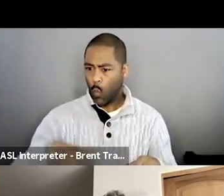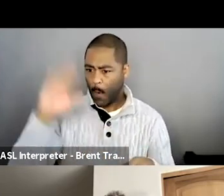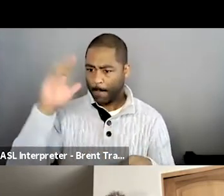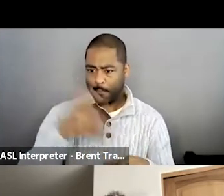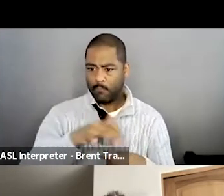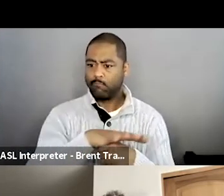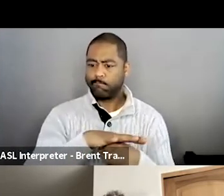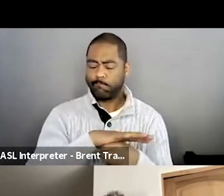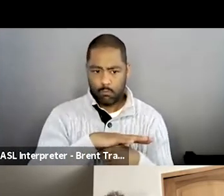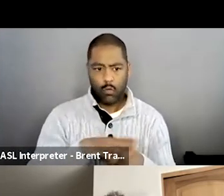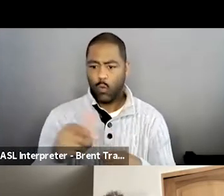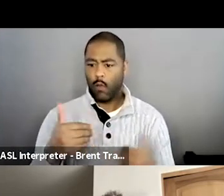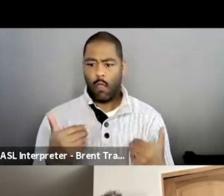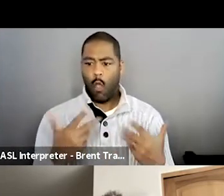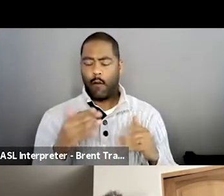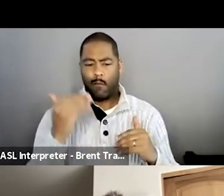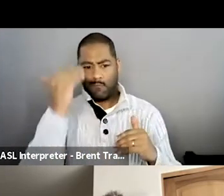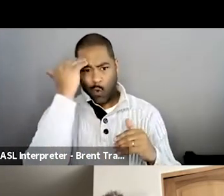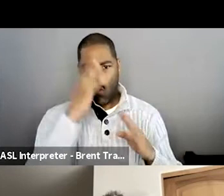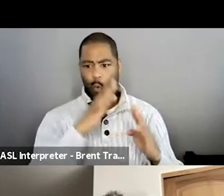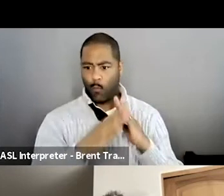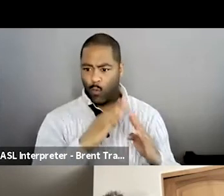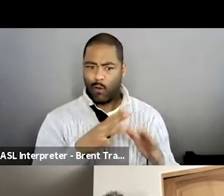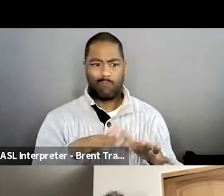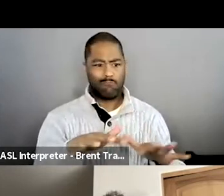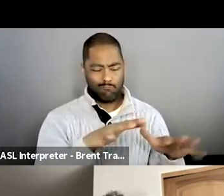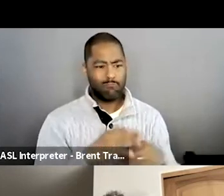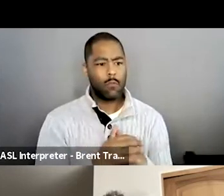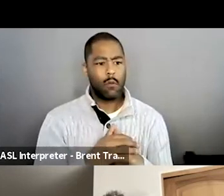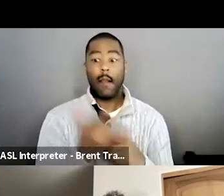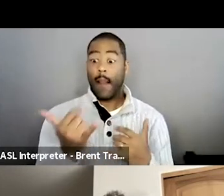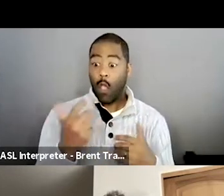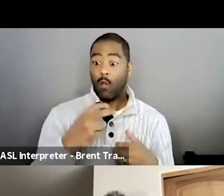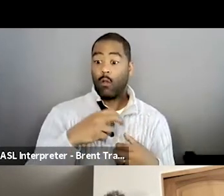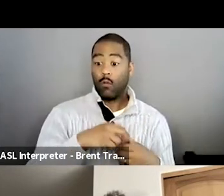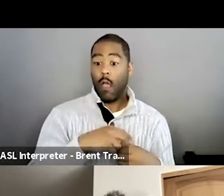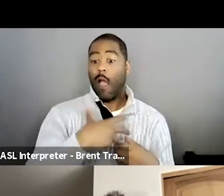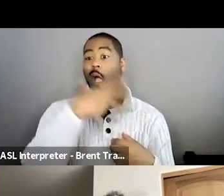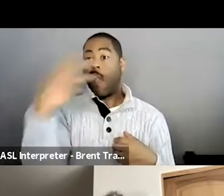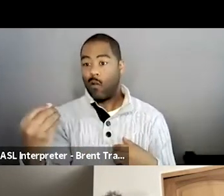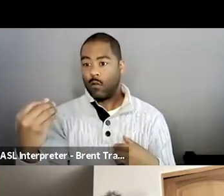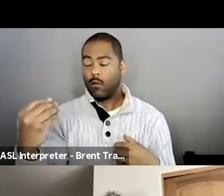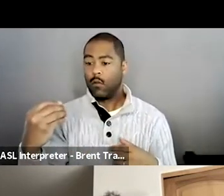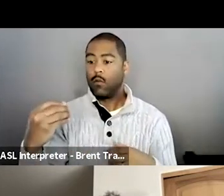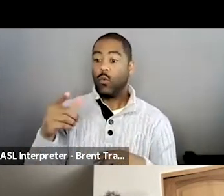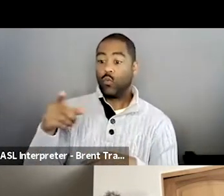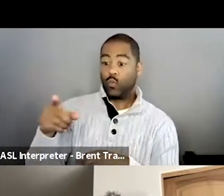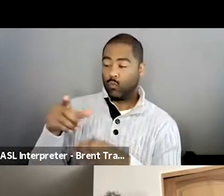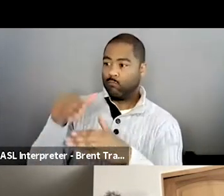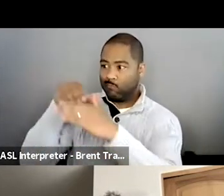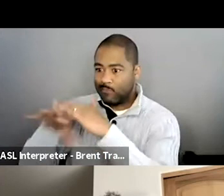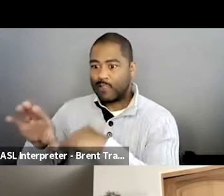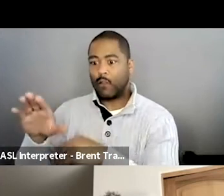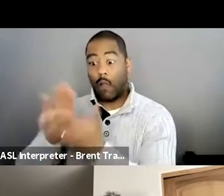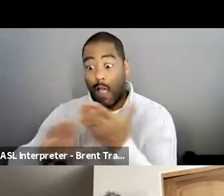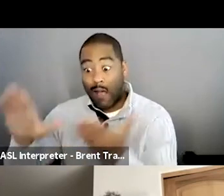now, new place. When you walk around in college or and meet new people, how much of your story do you share? How much of it influences